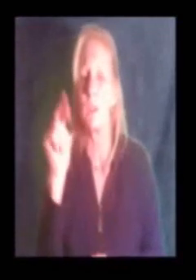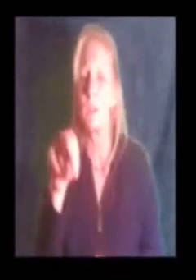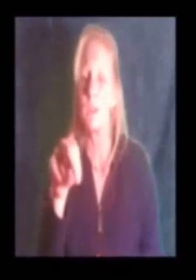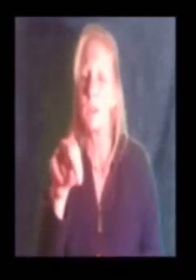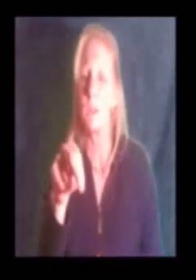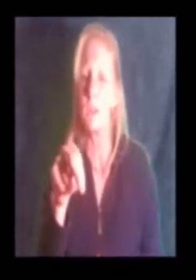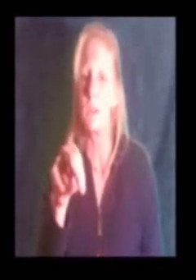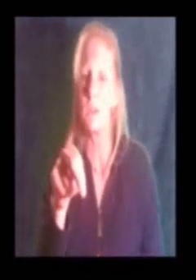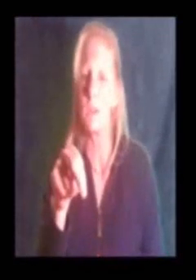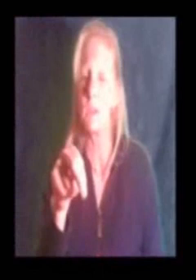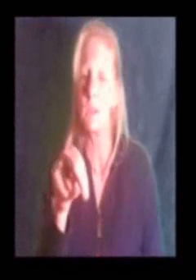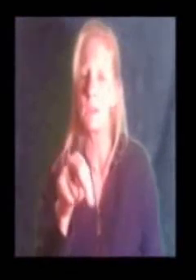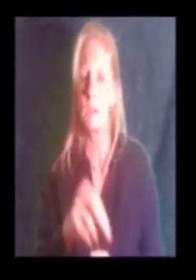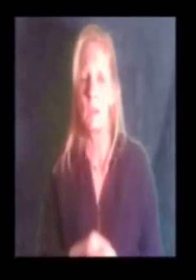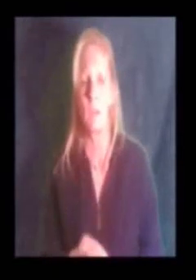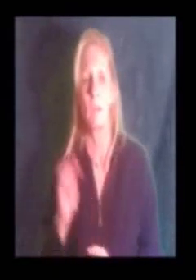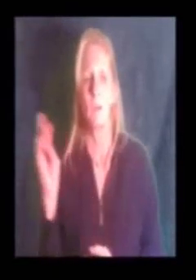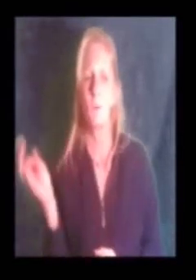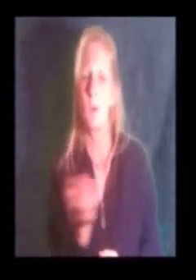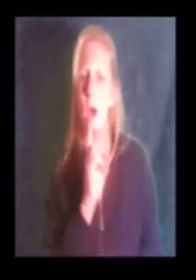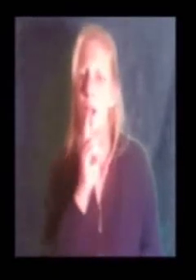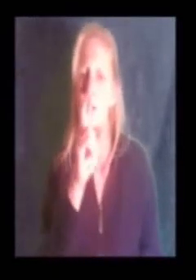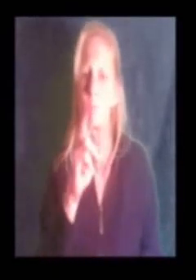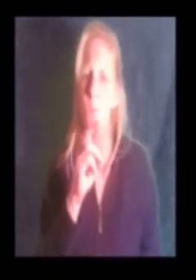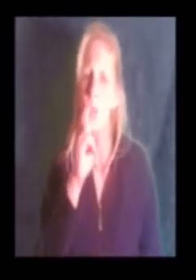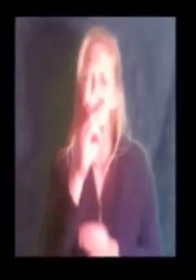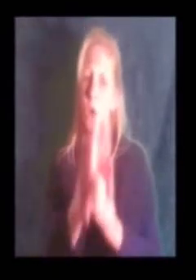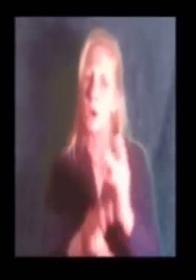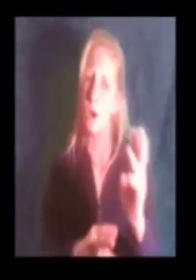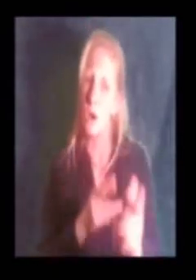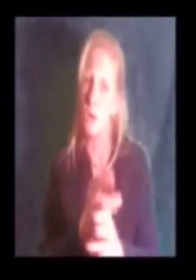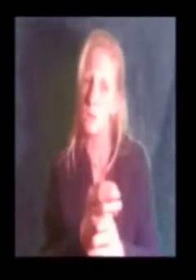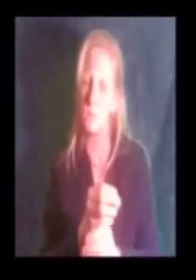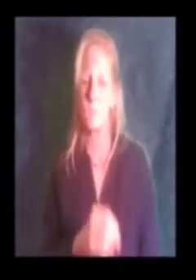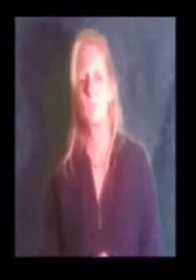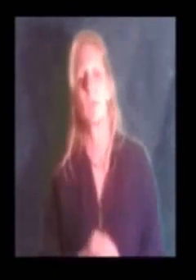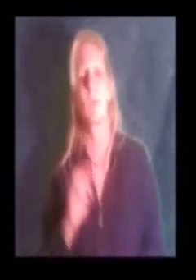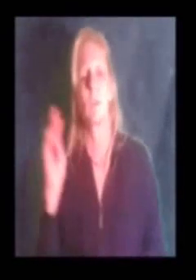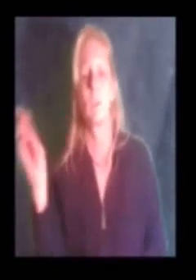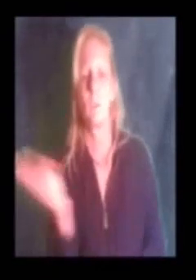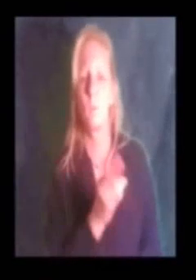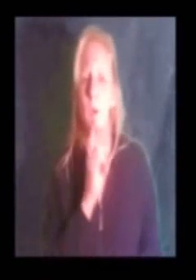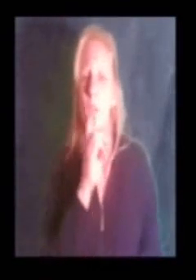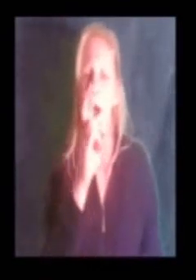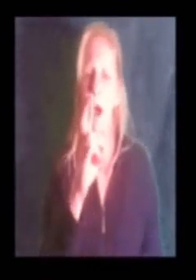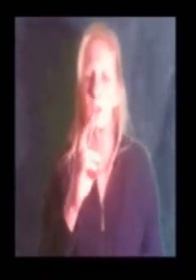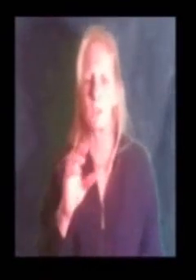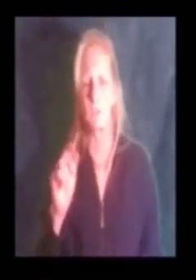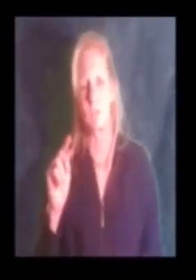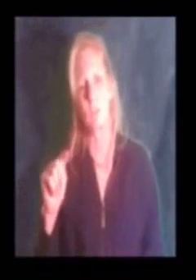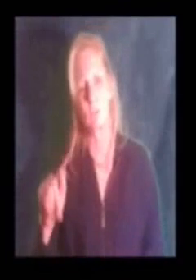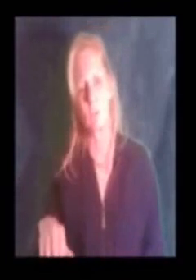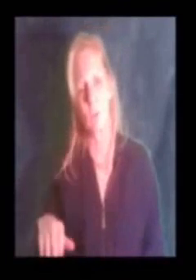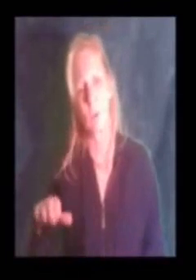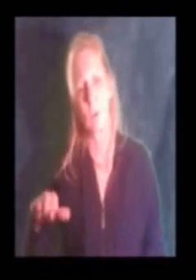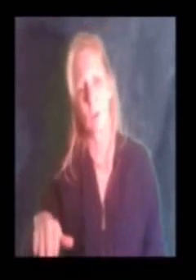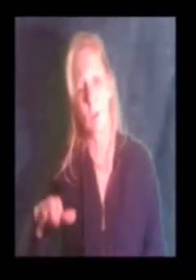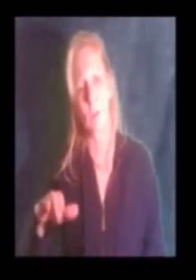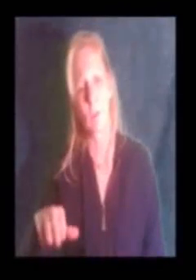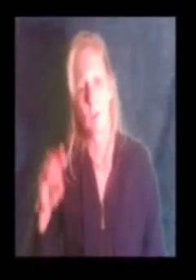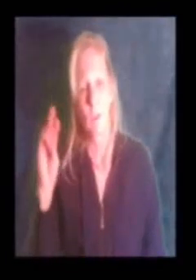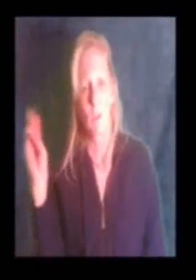need We are the one, we are the children